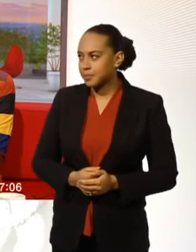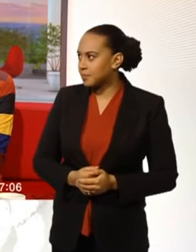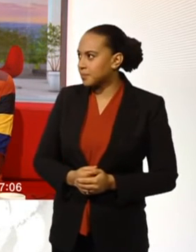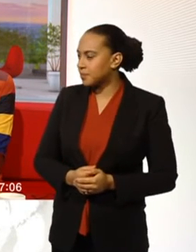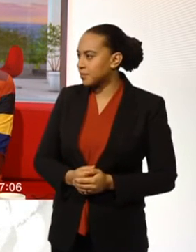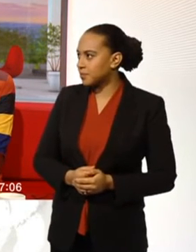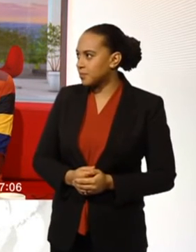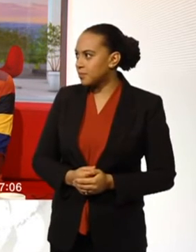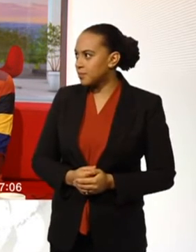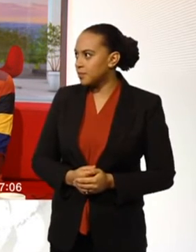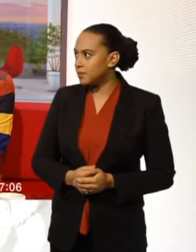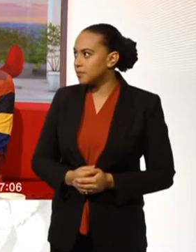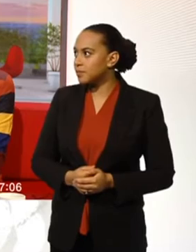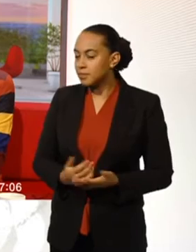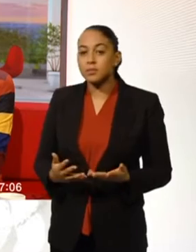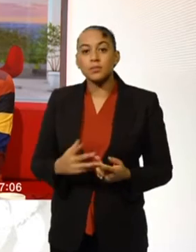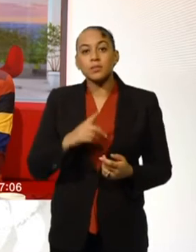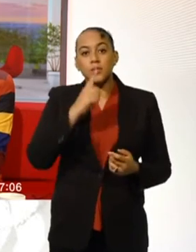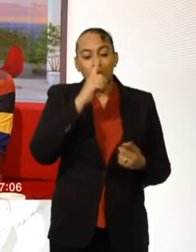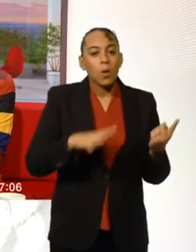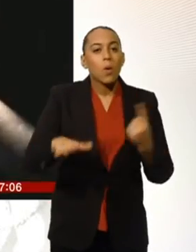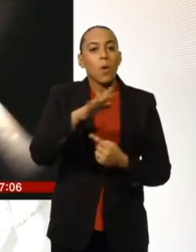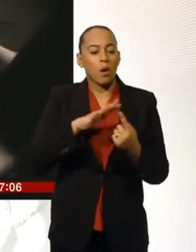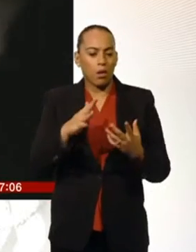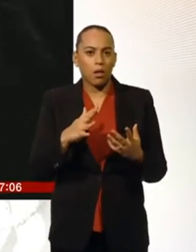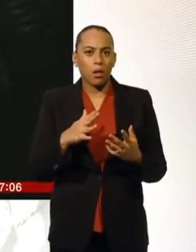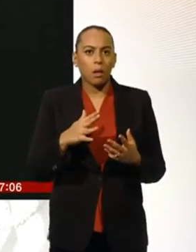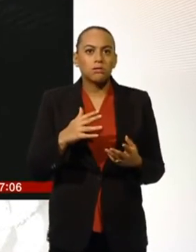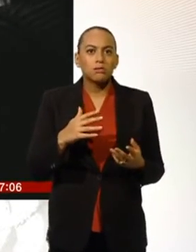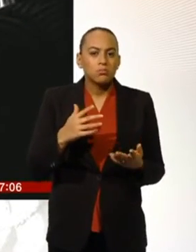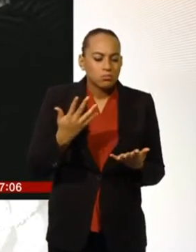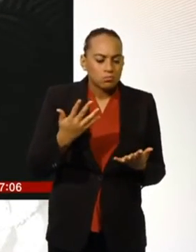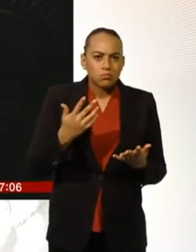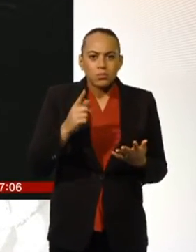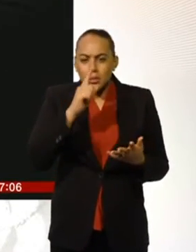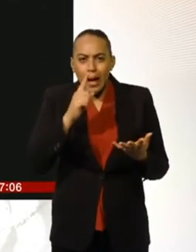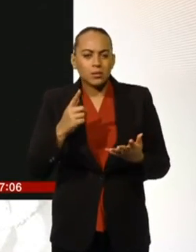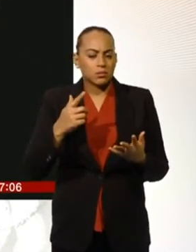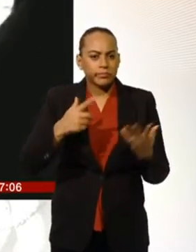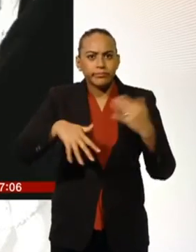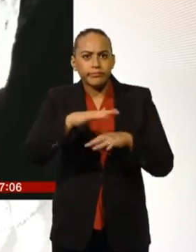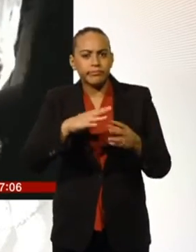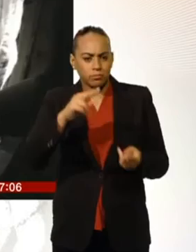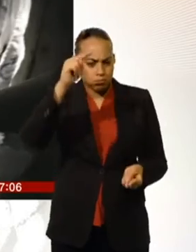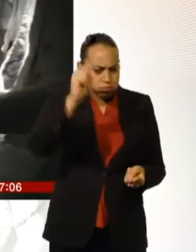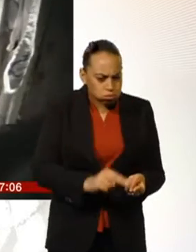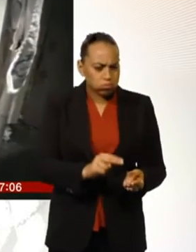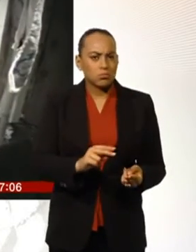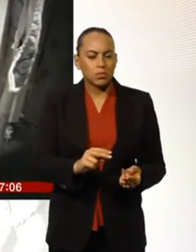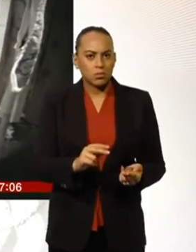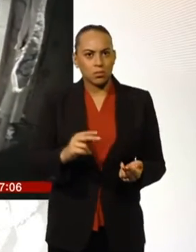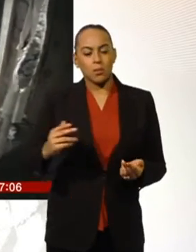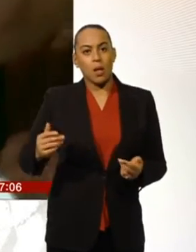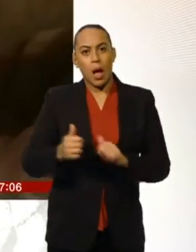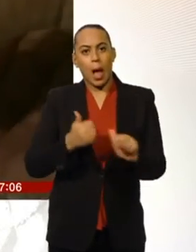according to a study by the market information company ICIS. Yesterday, the Prime Minister said domestic energy prices were not falling